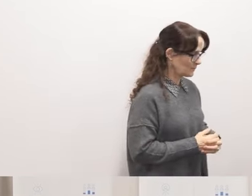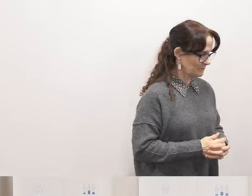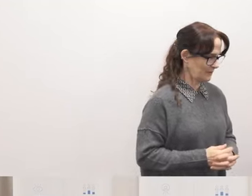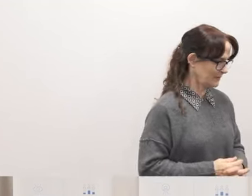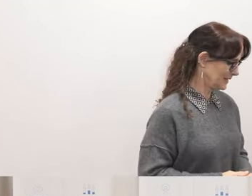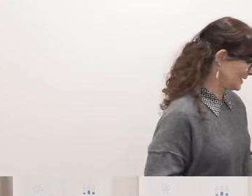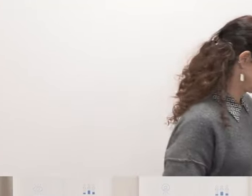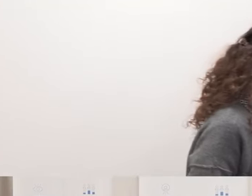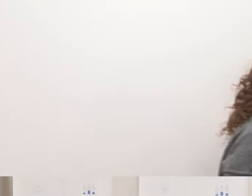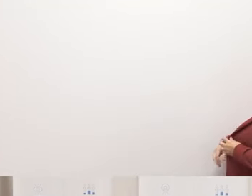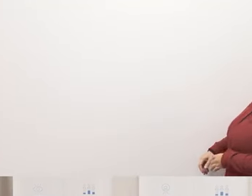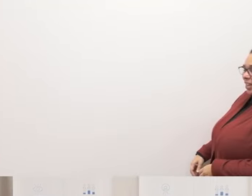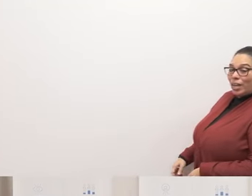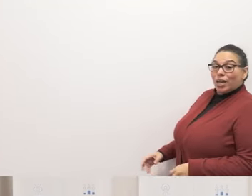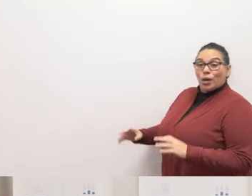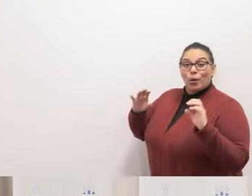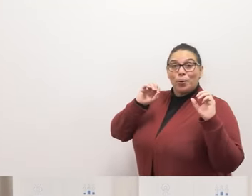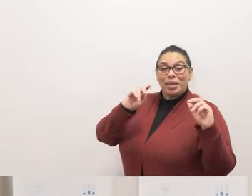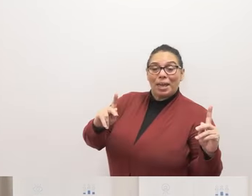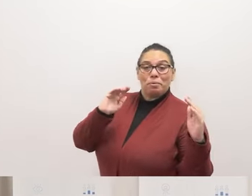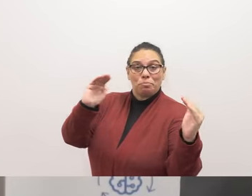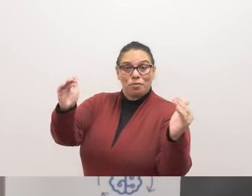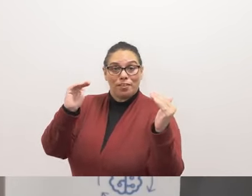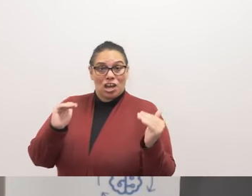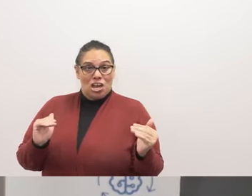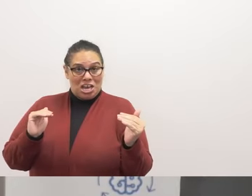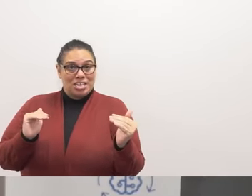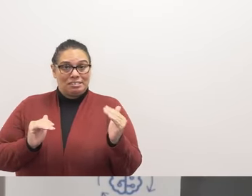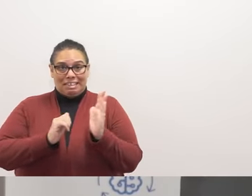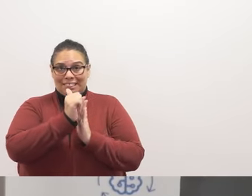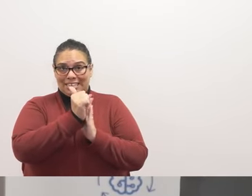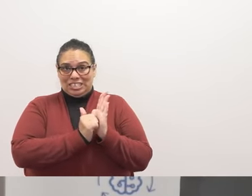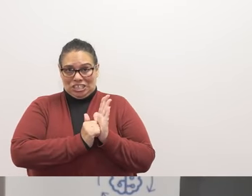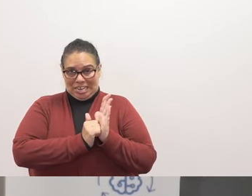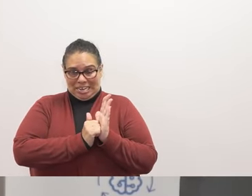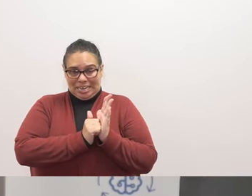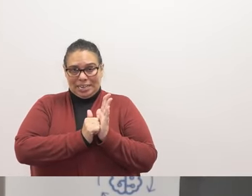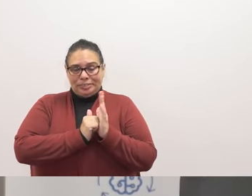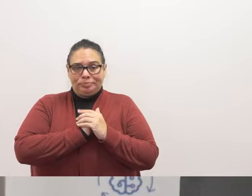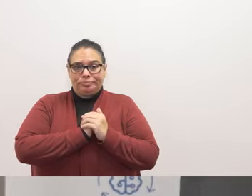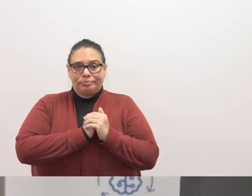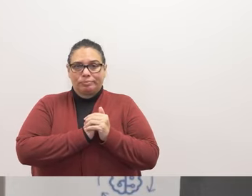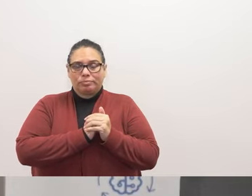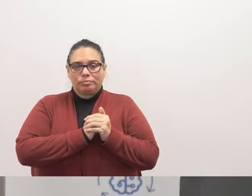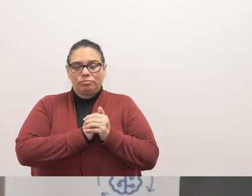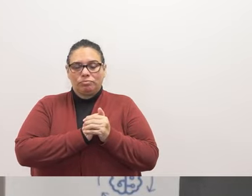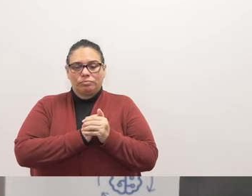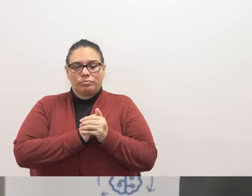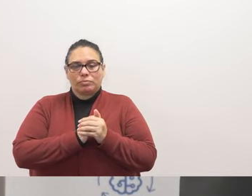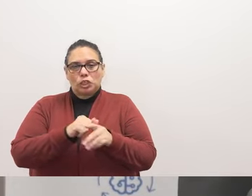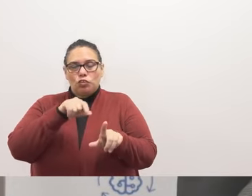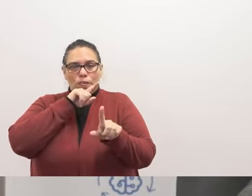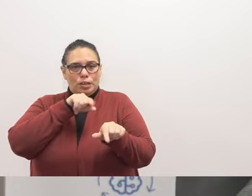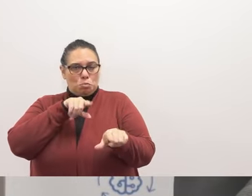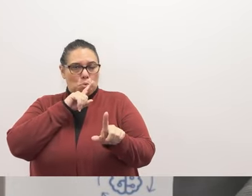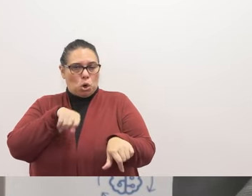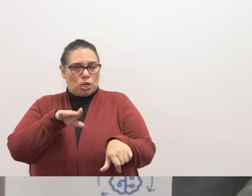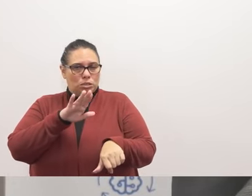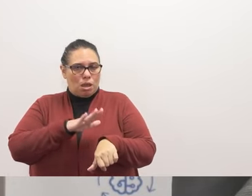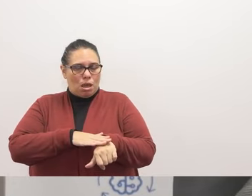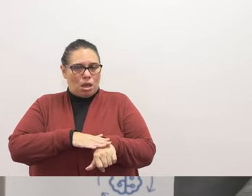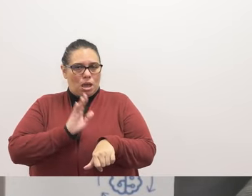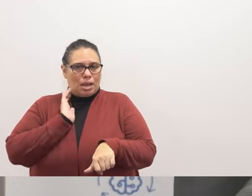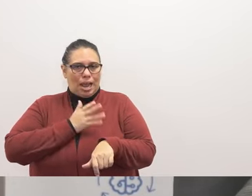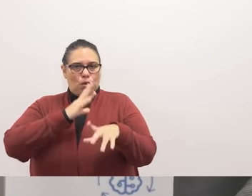We will move on on the agenda to reports on our